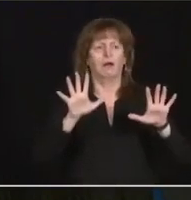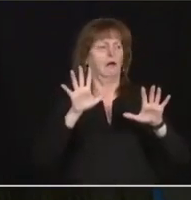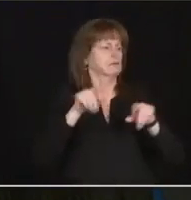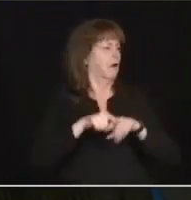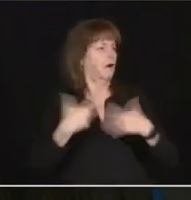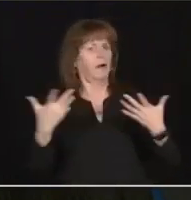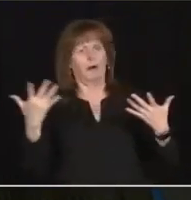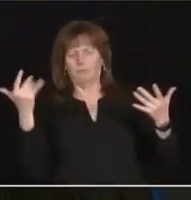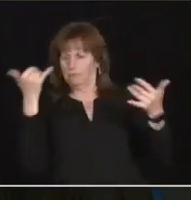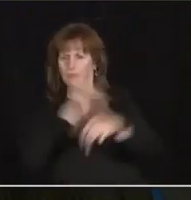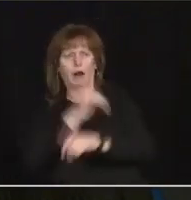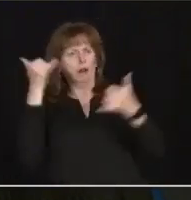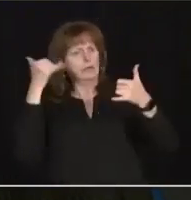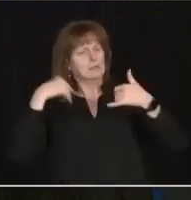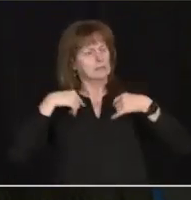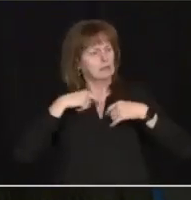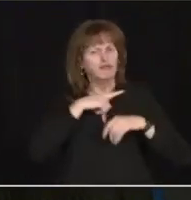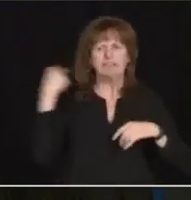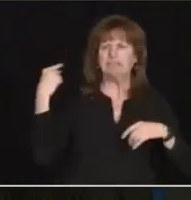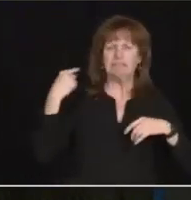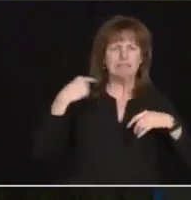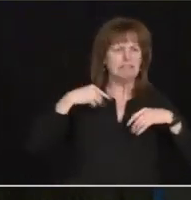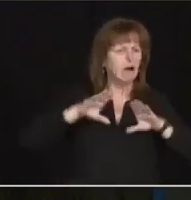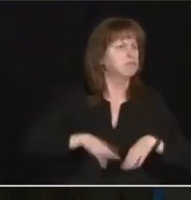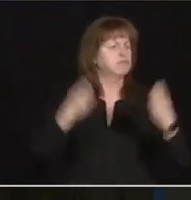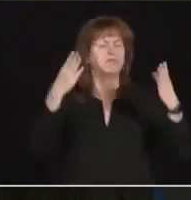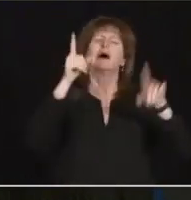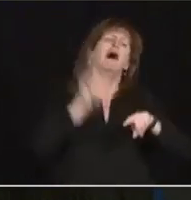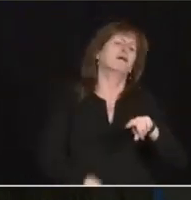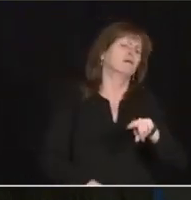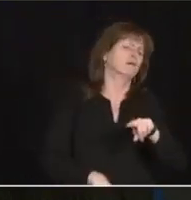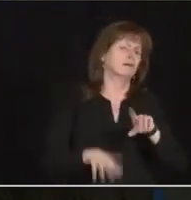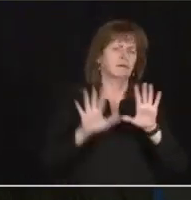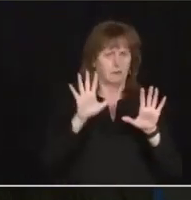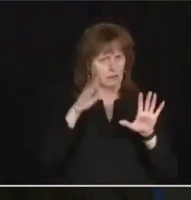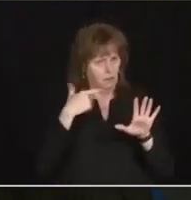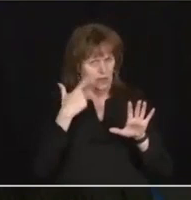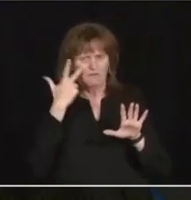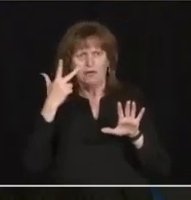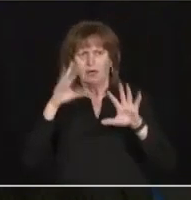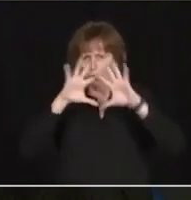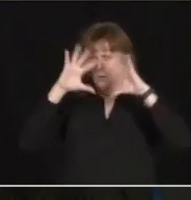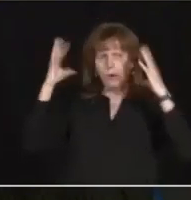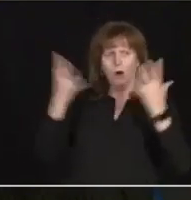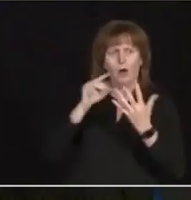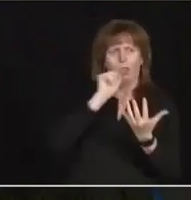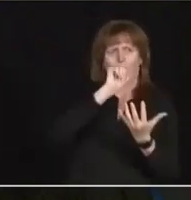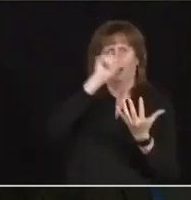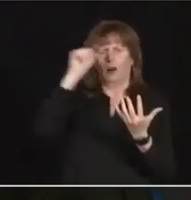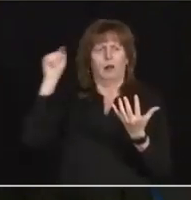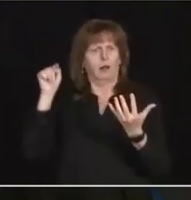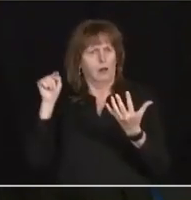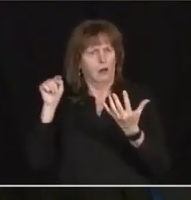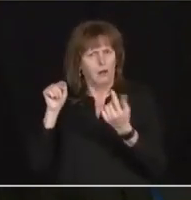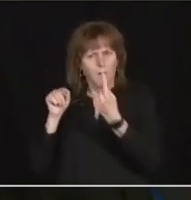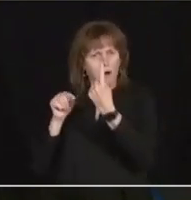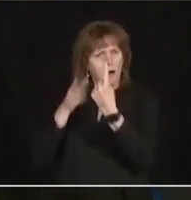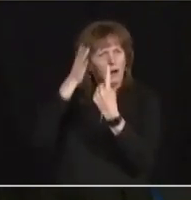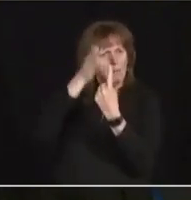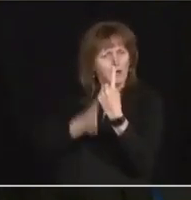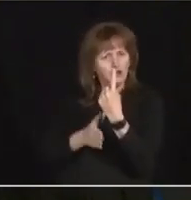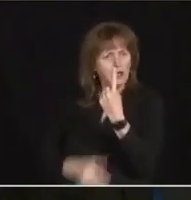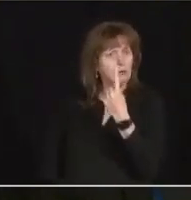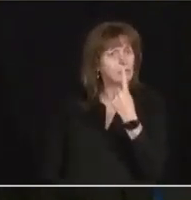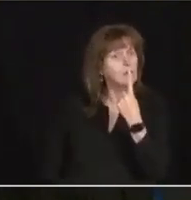we have seen around the world that all it takes is one person. If precautions are not taken, one person